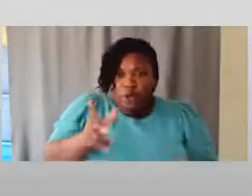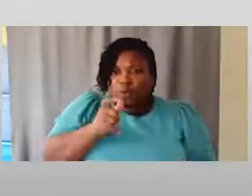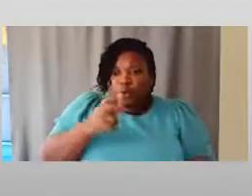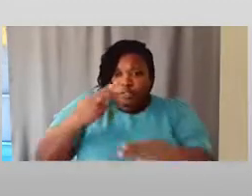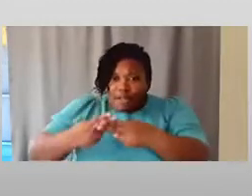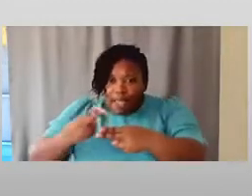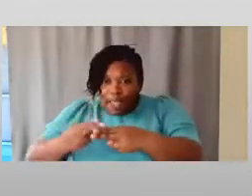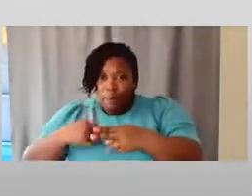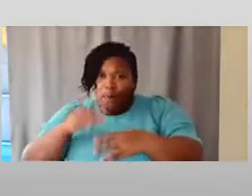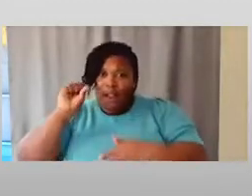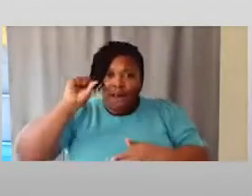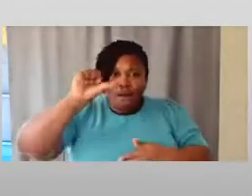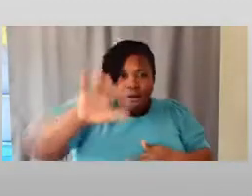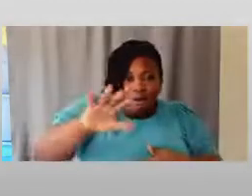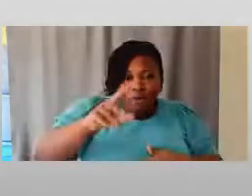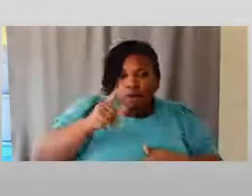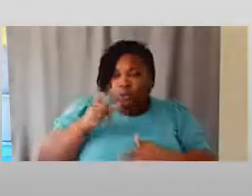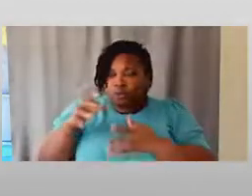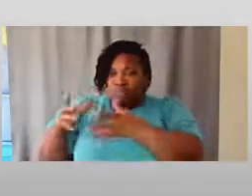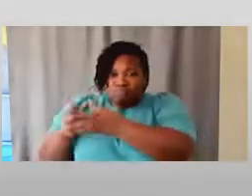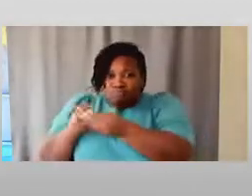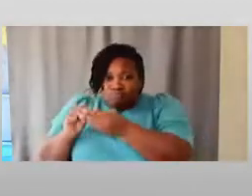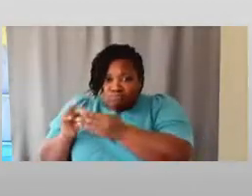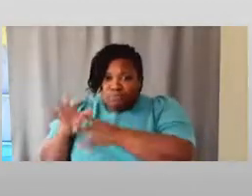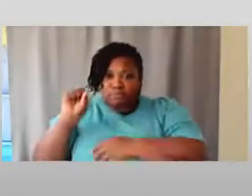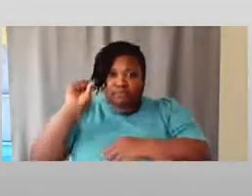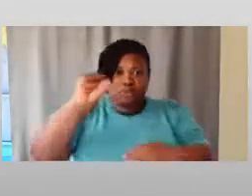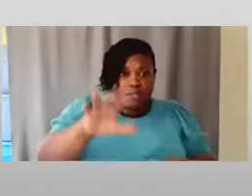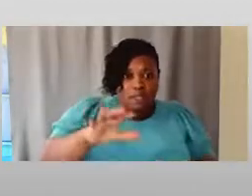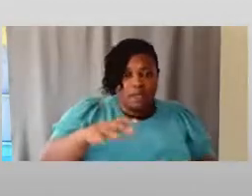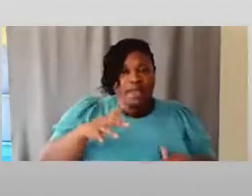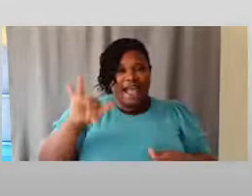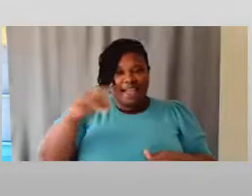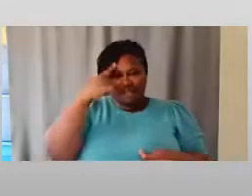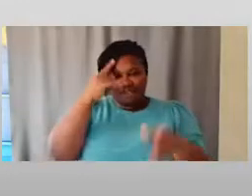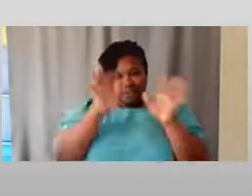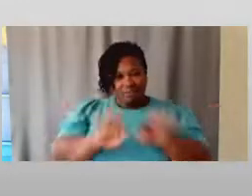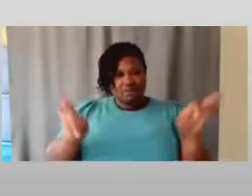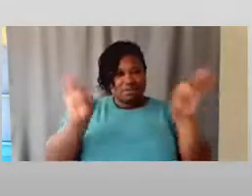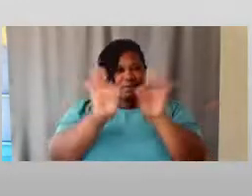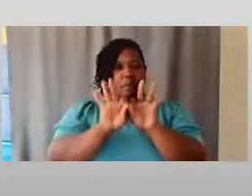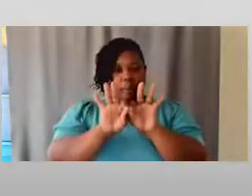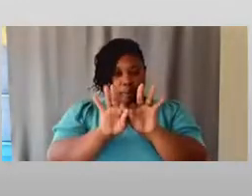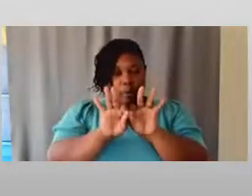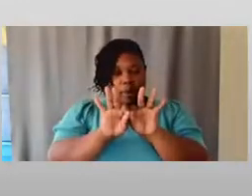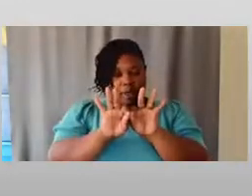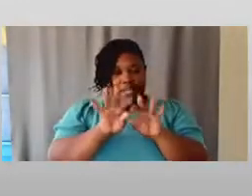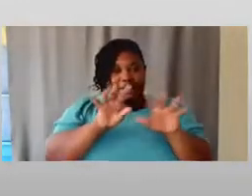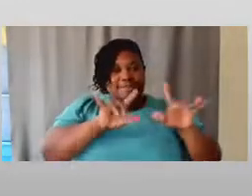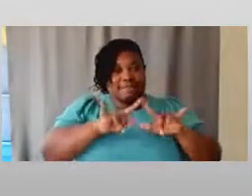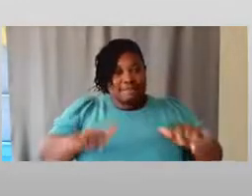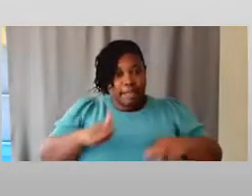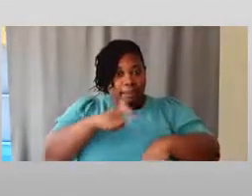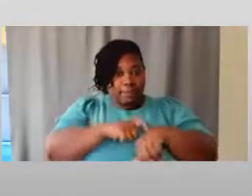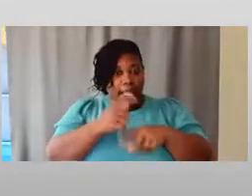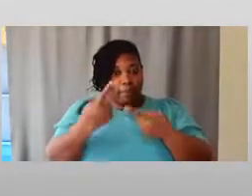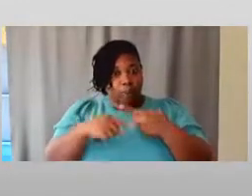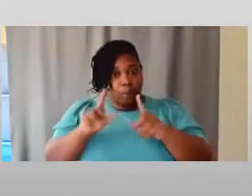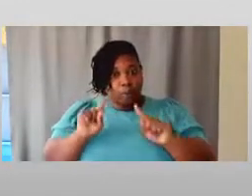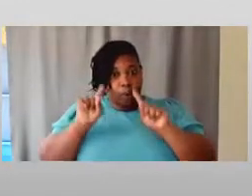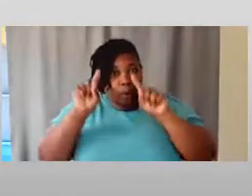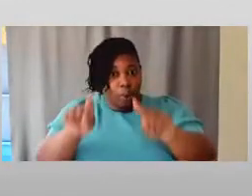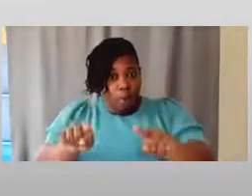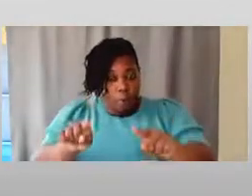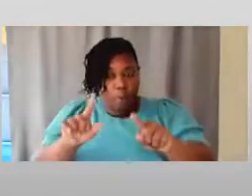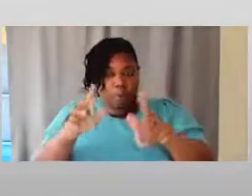Whose discussion am I going to bring? And I think that's always important as well when you go to intersections, again, not